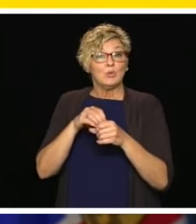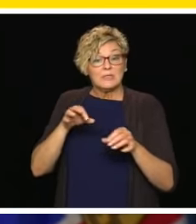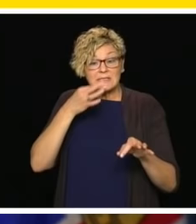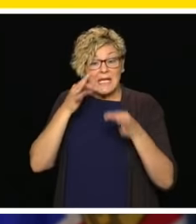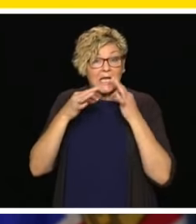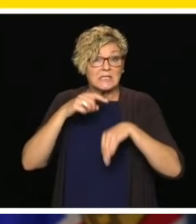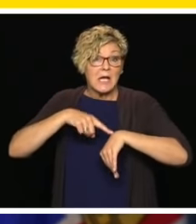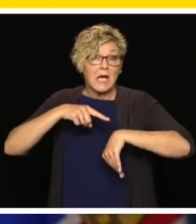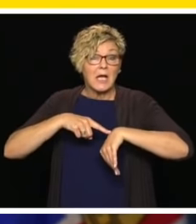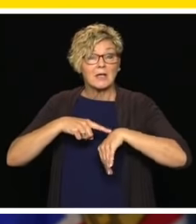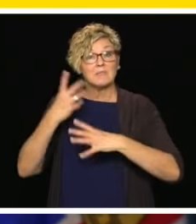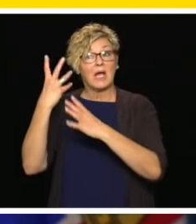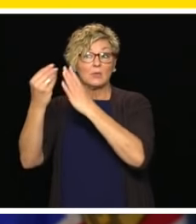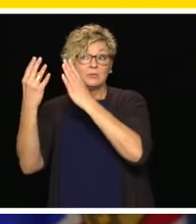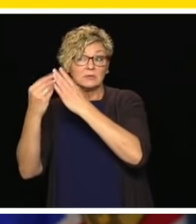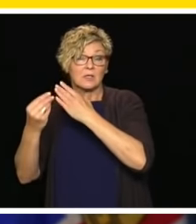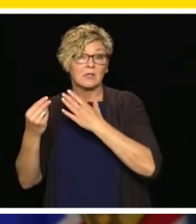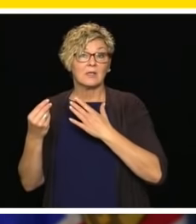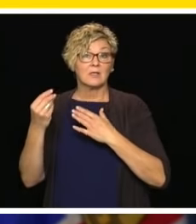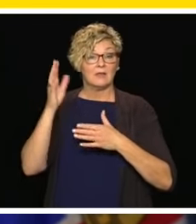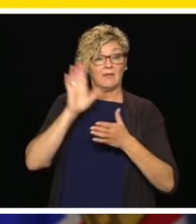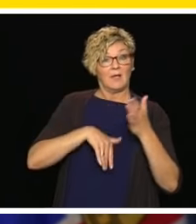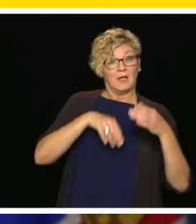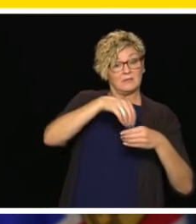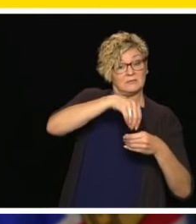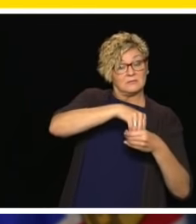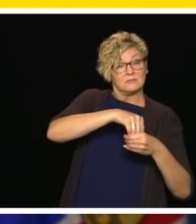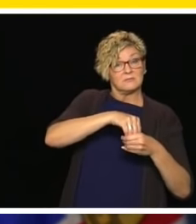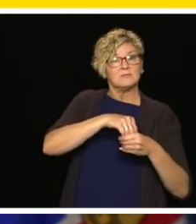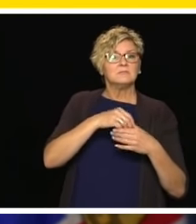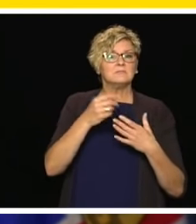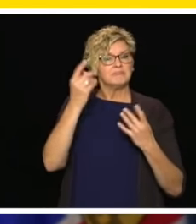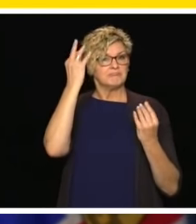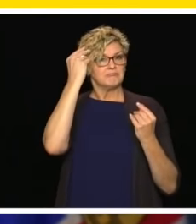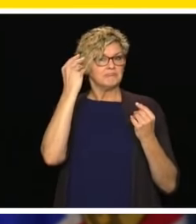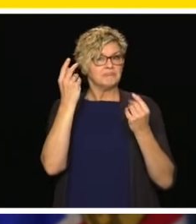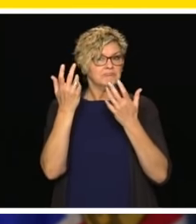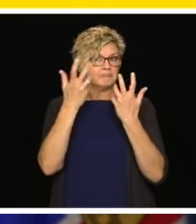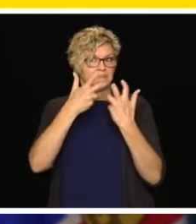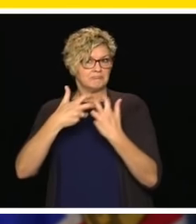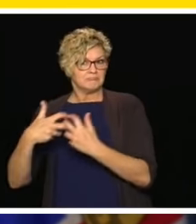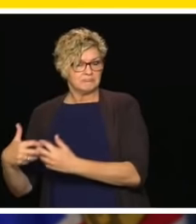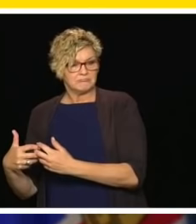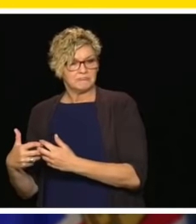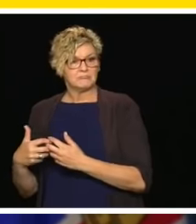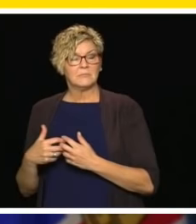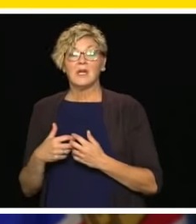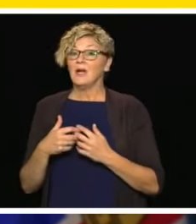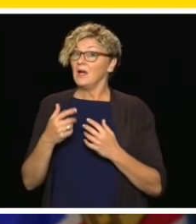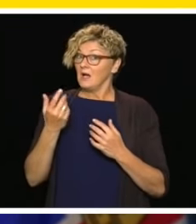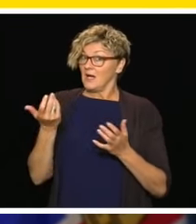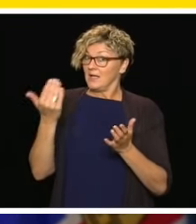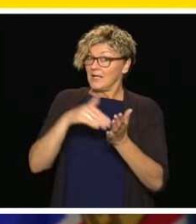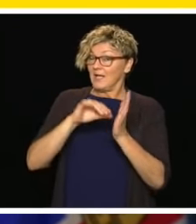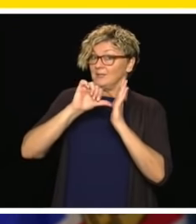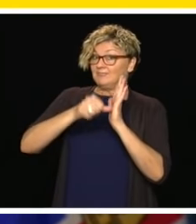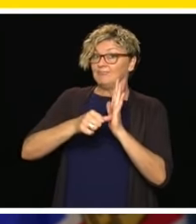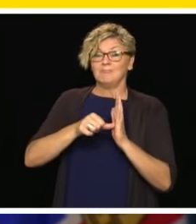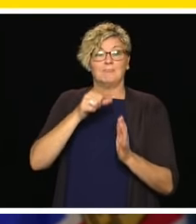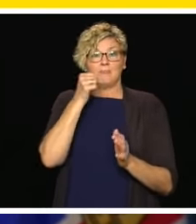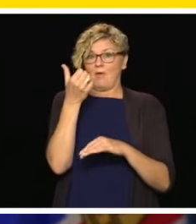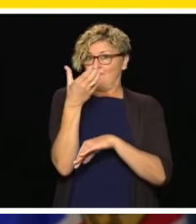outdoor playground. But I also want to emphasize, this is very important, that child care is not mandated to reopen.